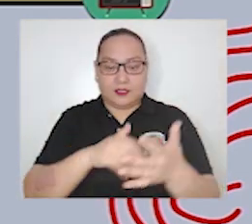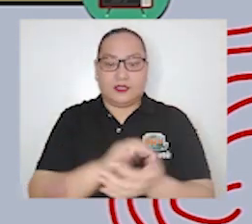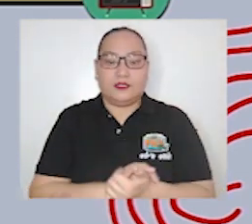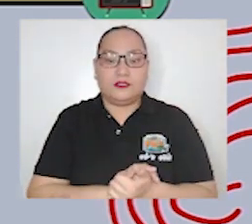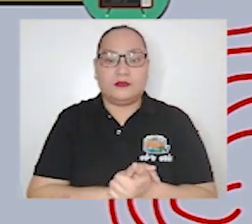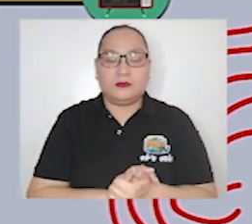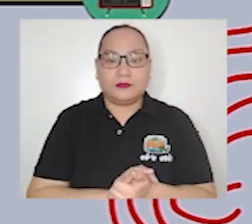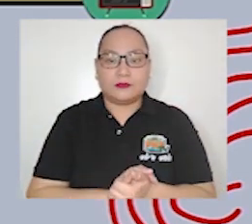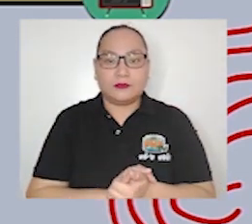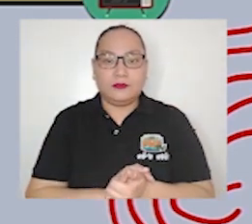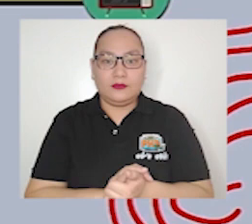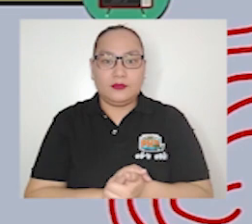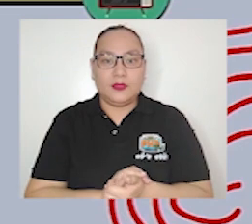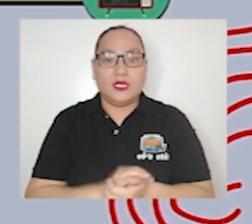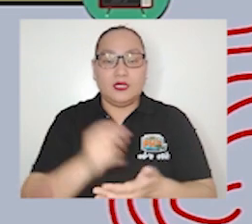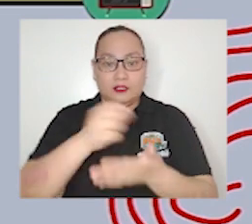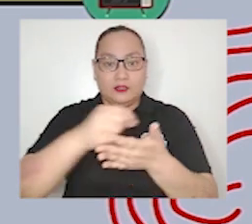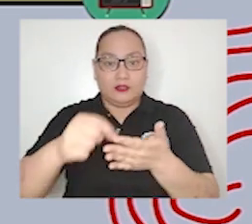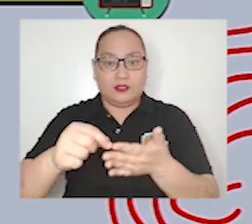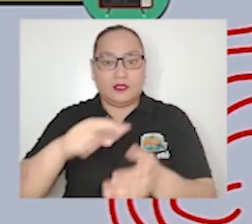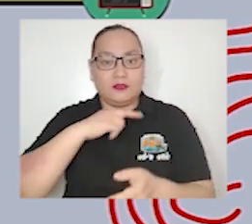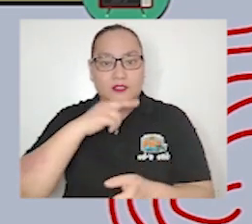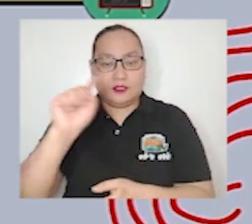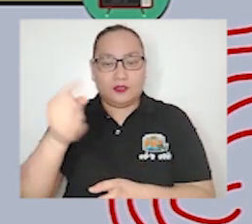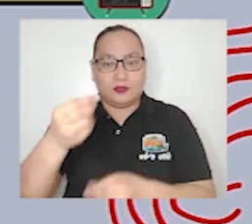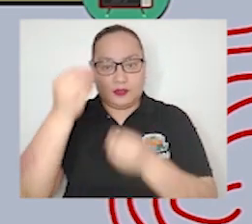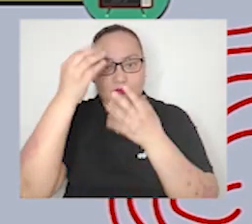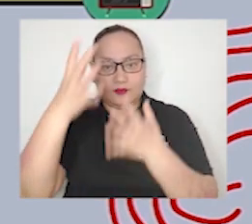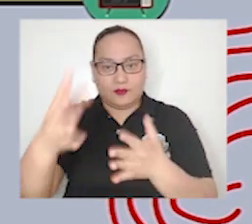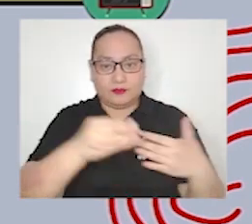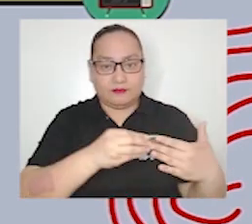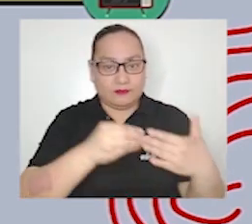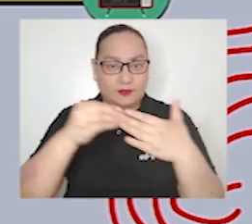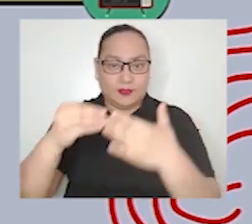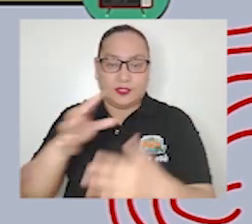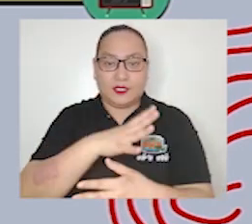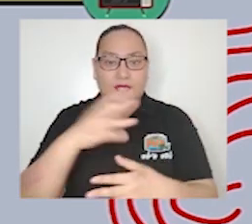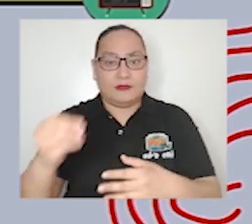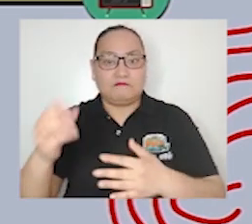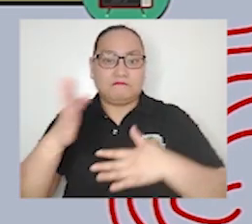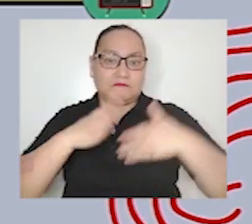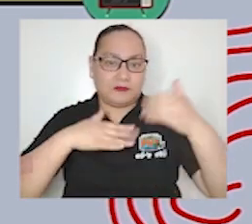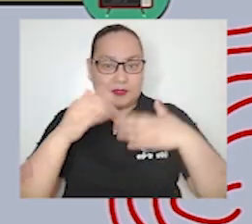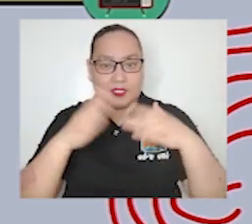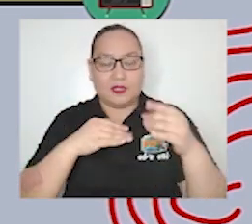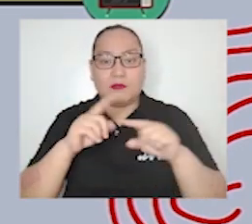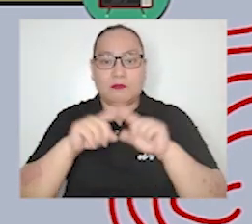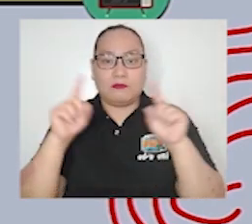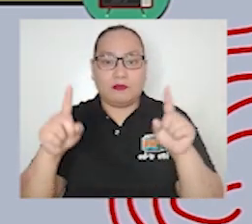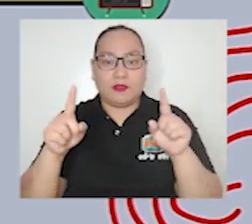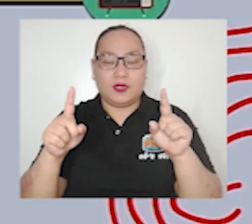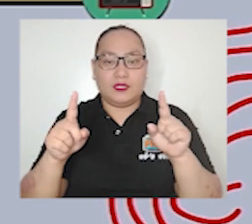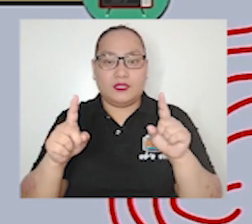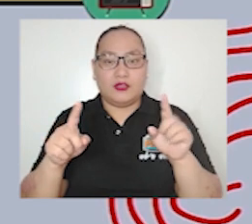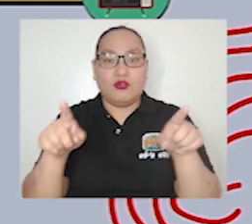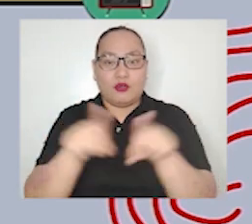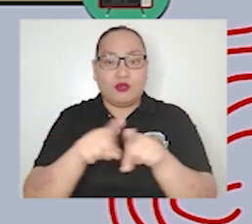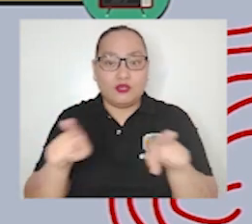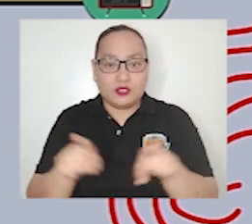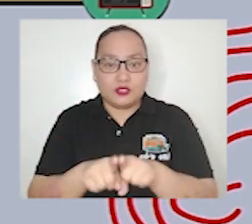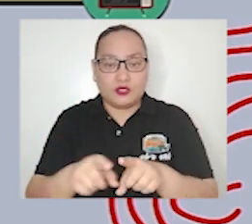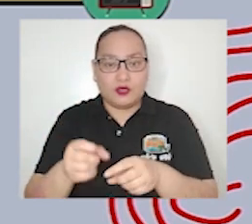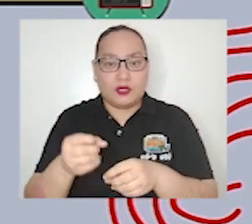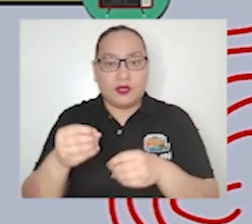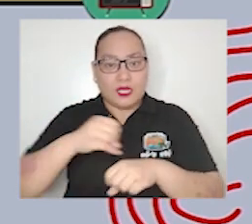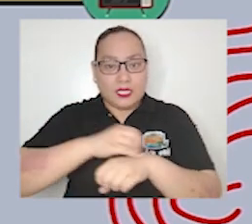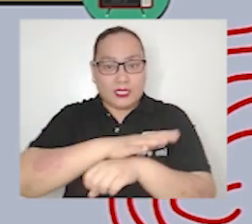guided and entertained but they are also influenced to form their opinion on certain issues